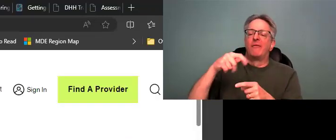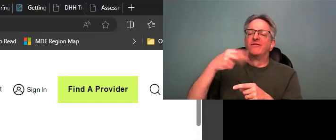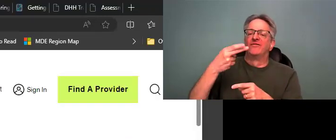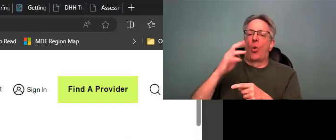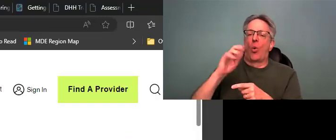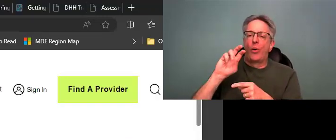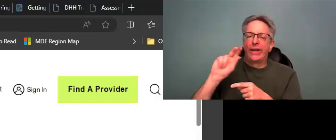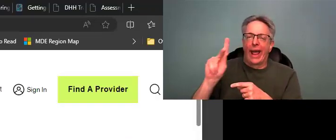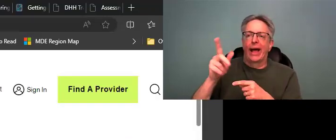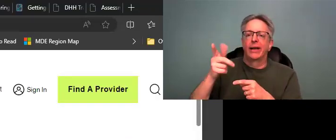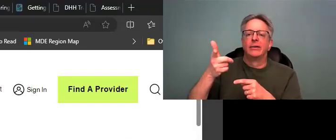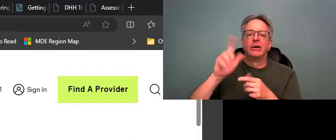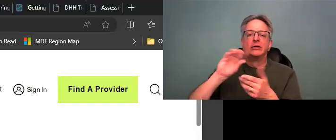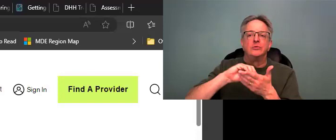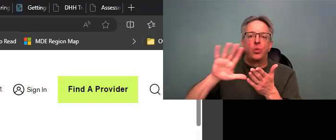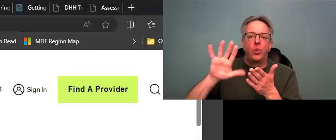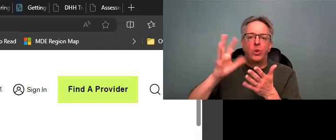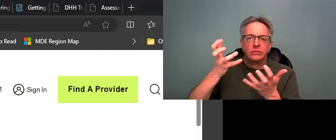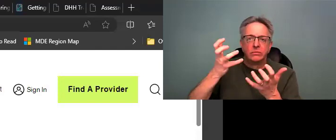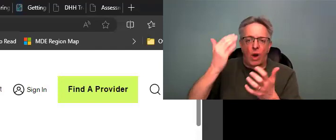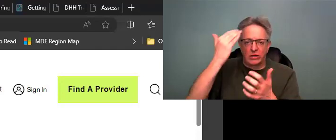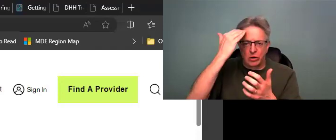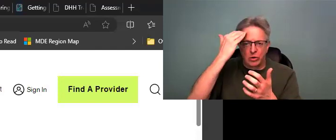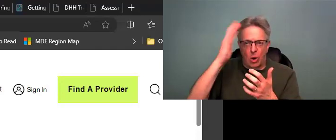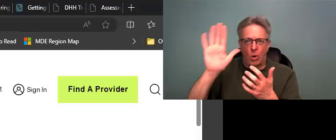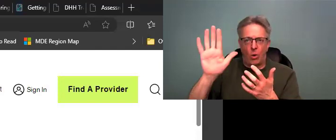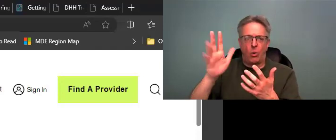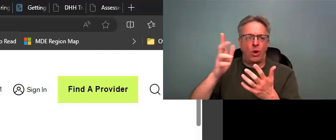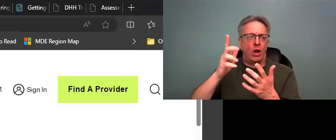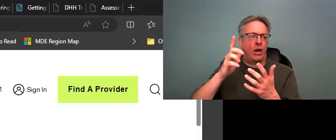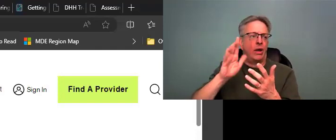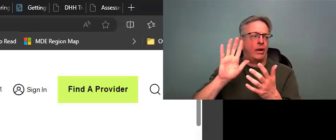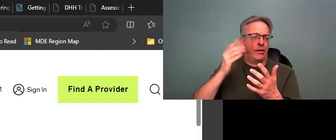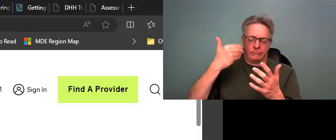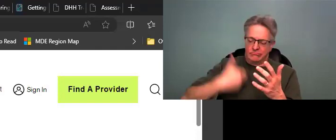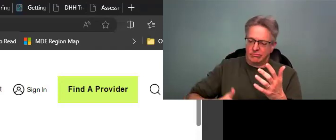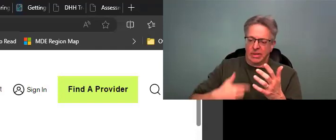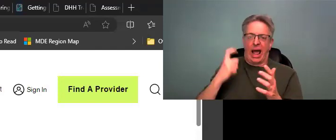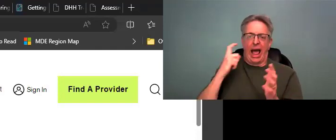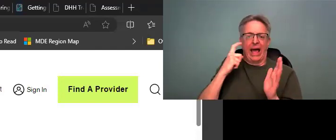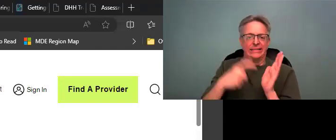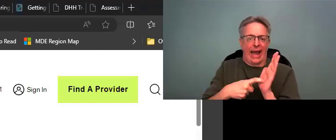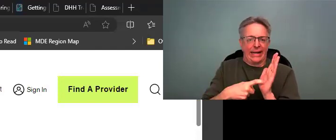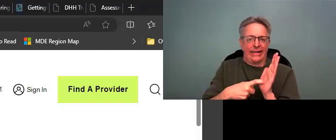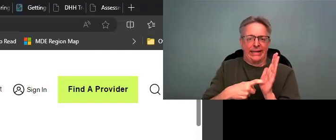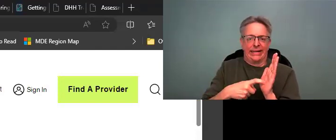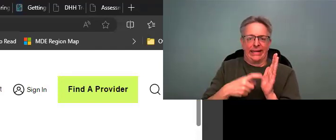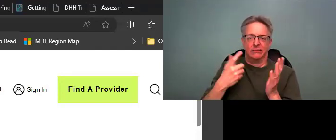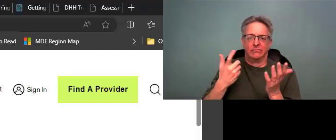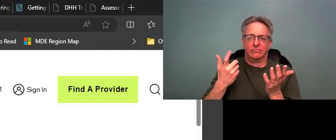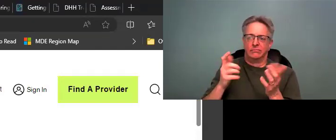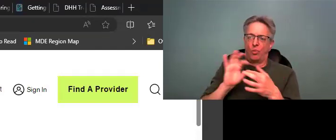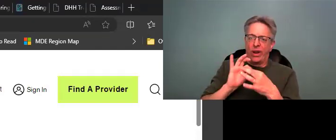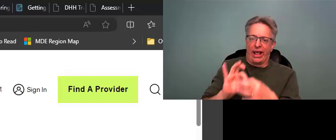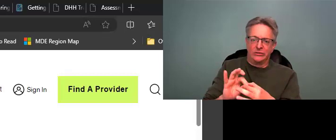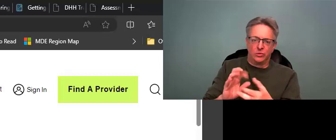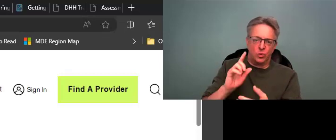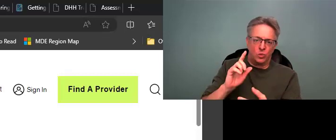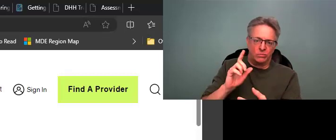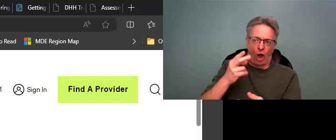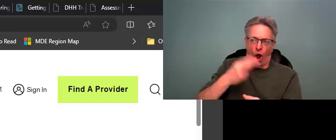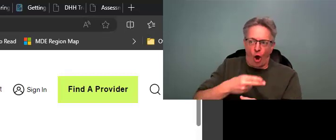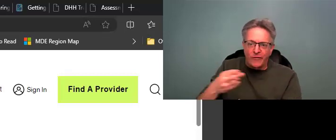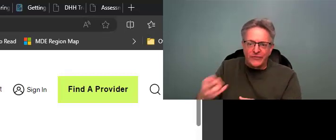Then also from Phonak, say a student wants to know as far as their